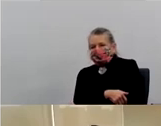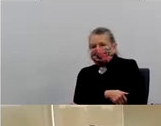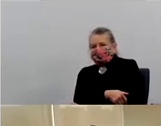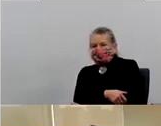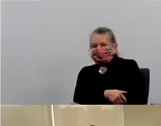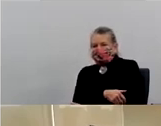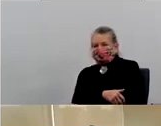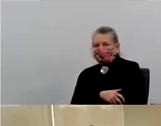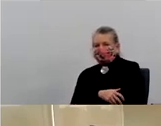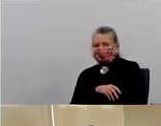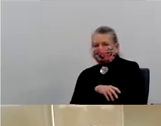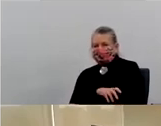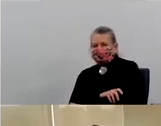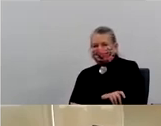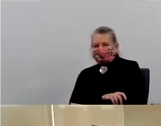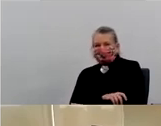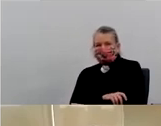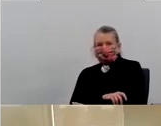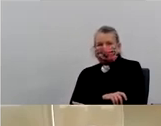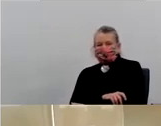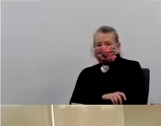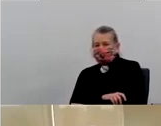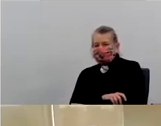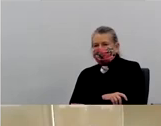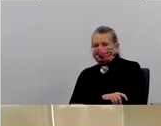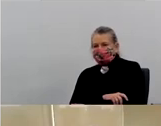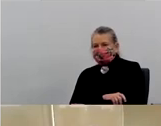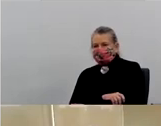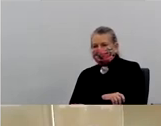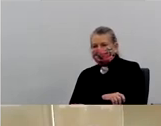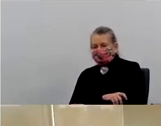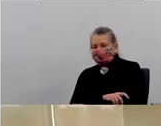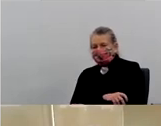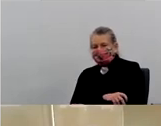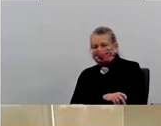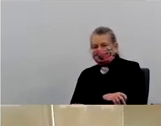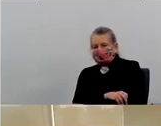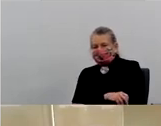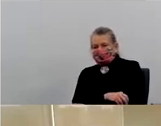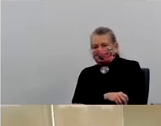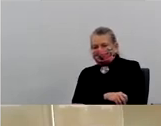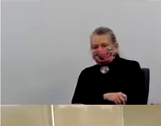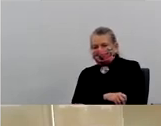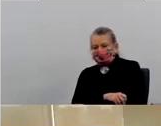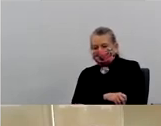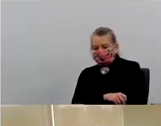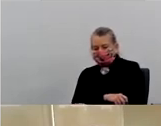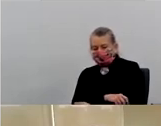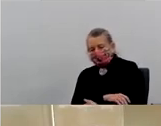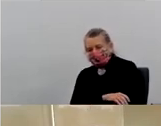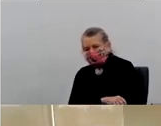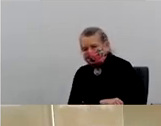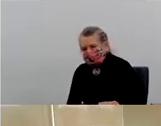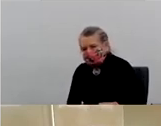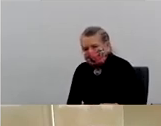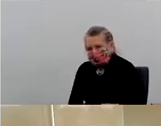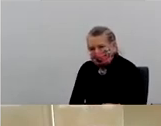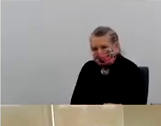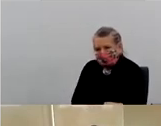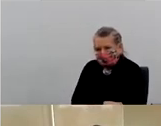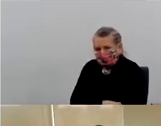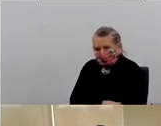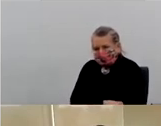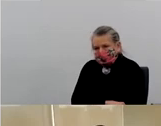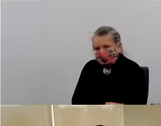classifying you as likely or not likely of, uh, developing viral-like symptoms. For the, the positive recall,